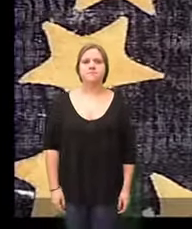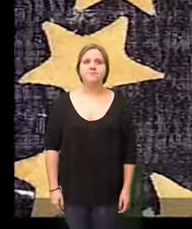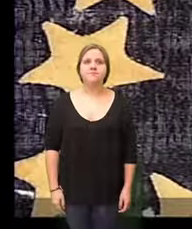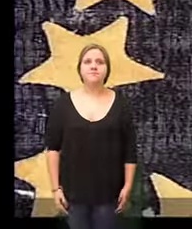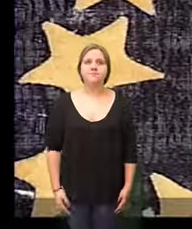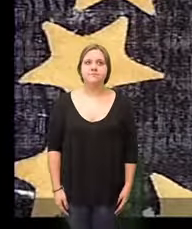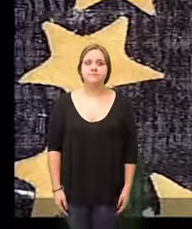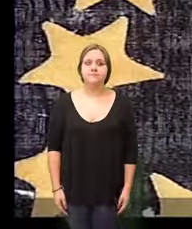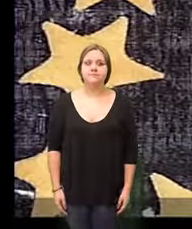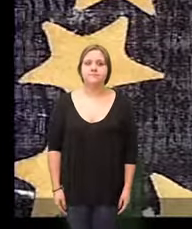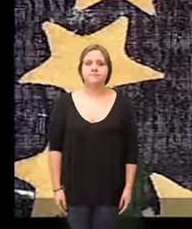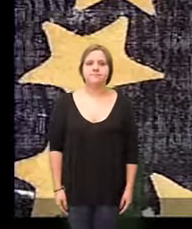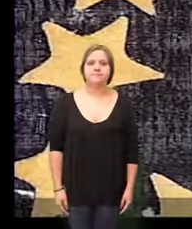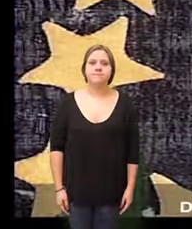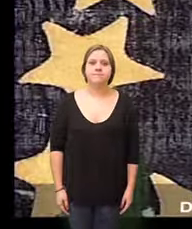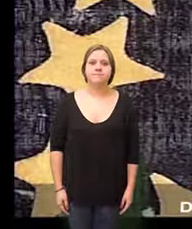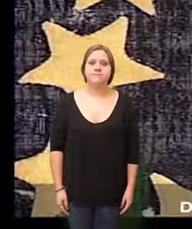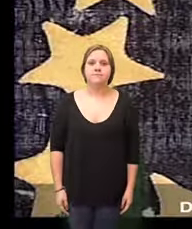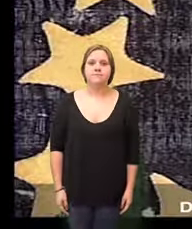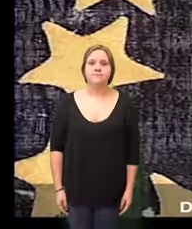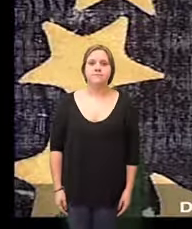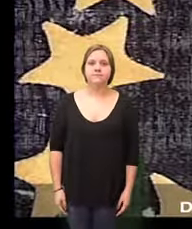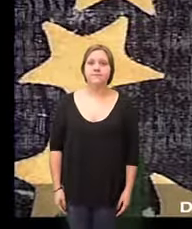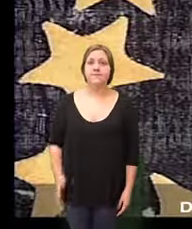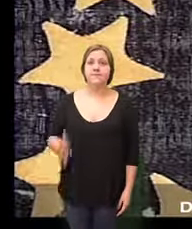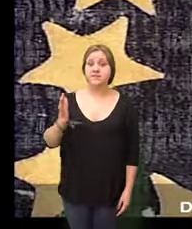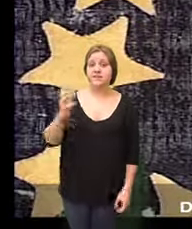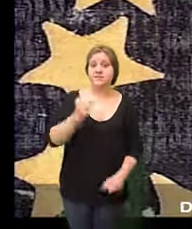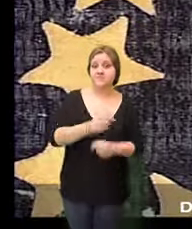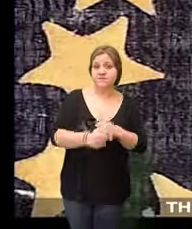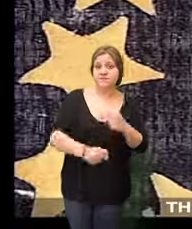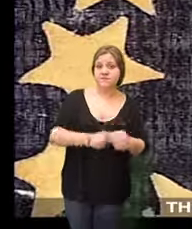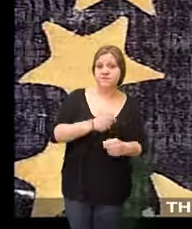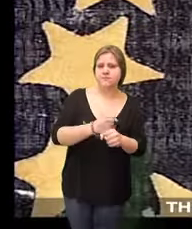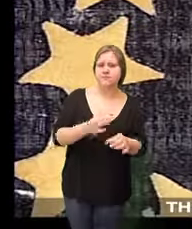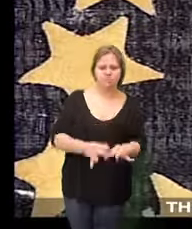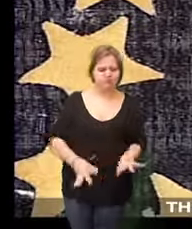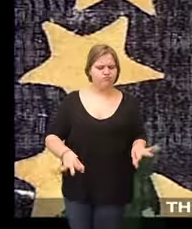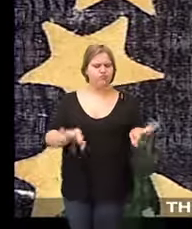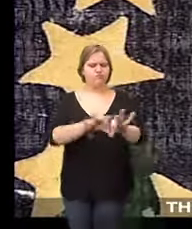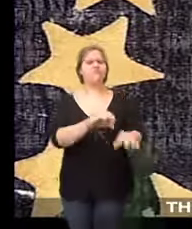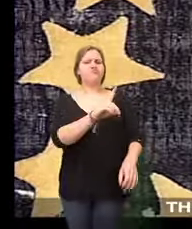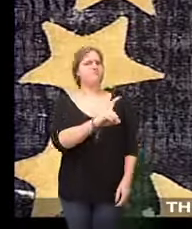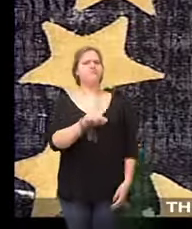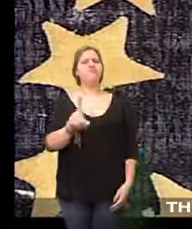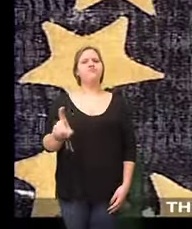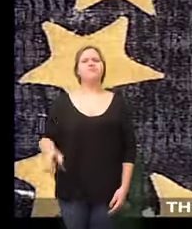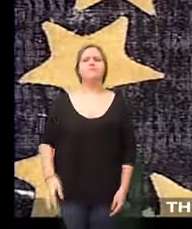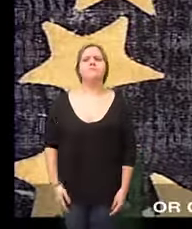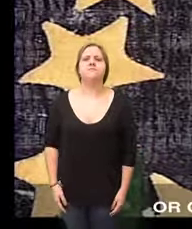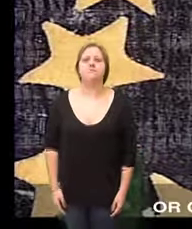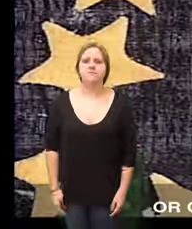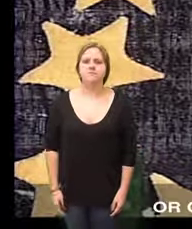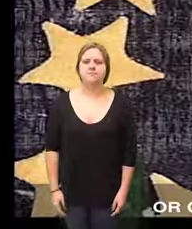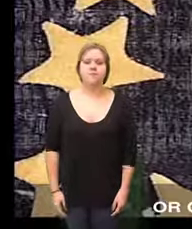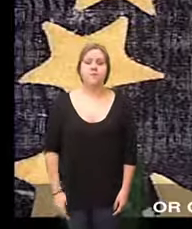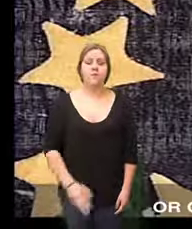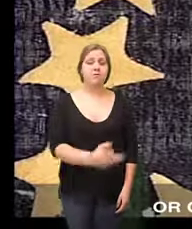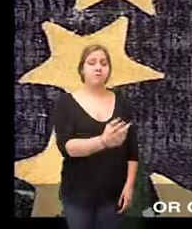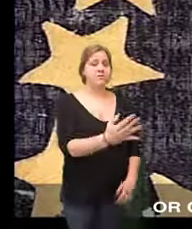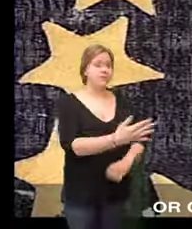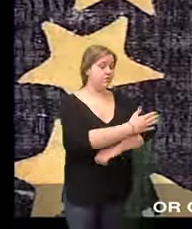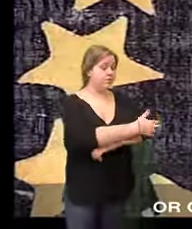during the next five years this big question remains 13